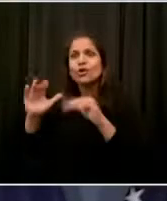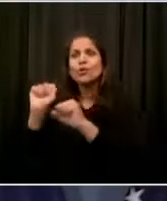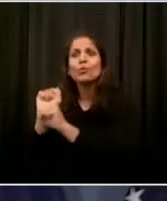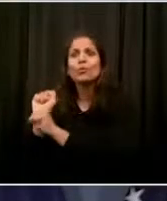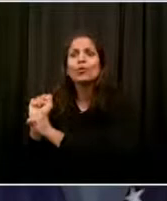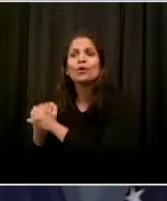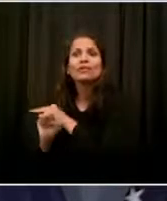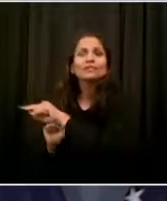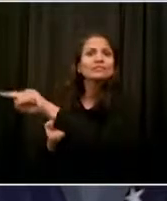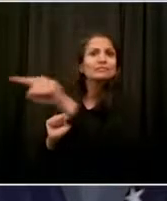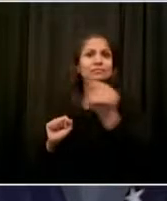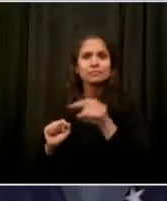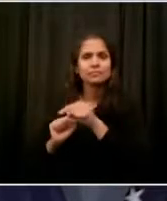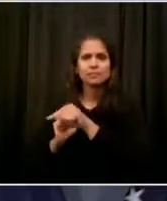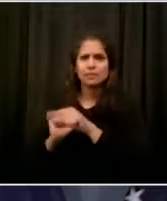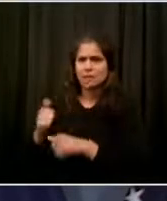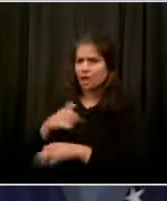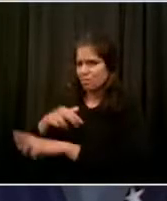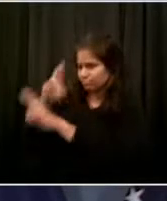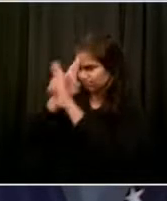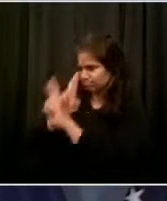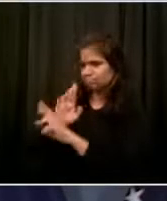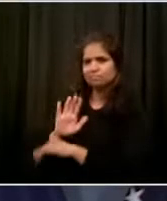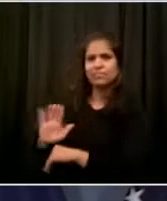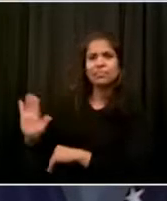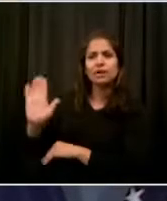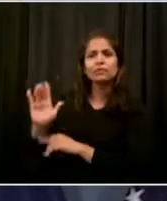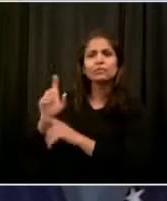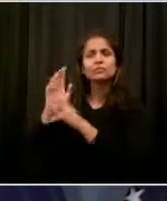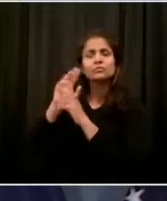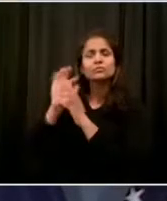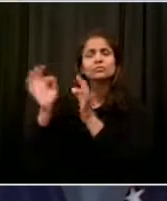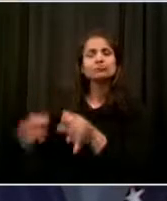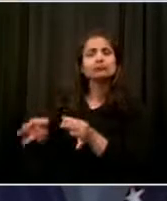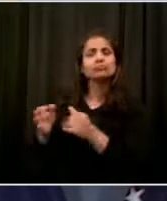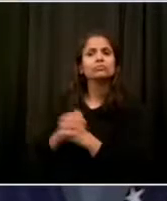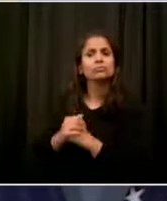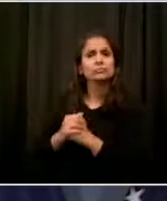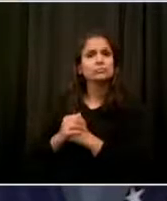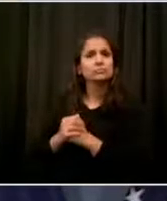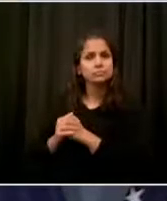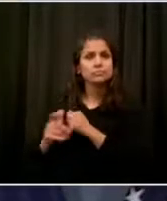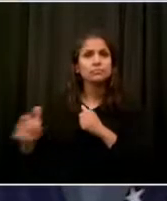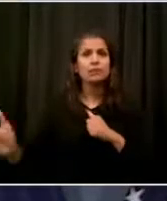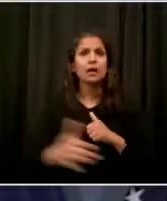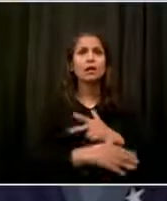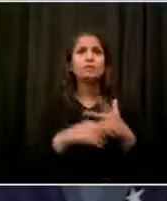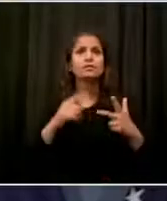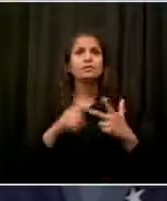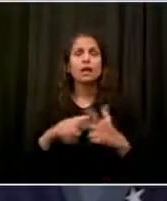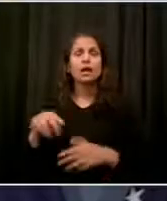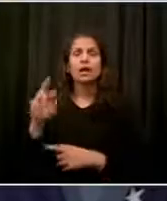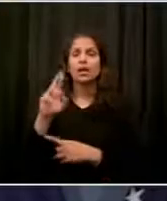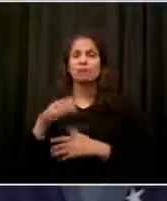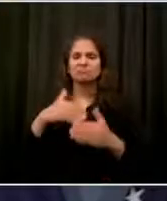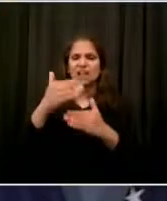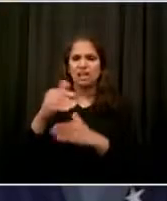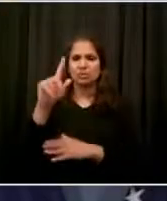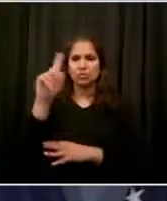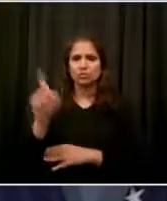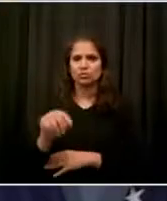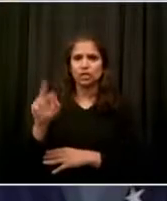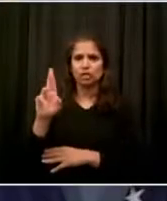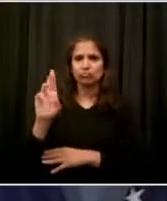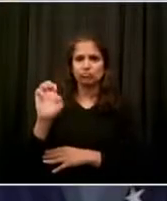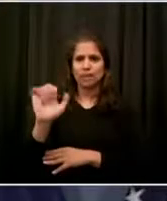Hello, Mr. Mayor, how are you doing? Hey, Henry, how are you doing? Okay, I just have one question. I was speaking with